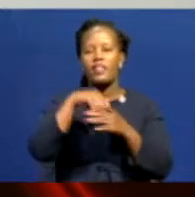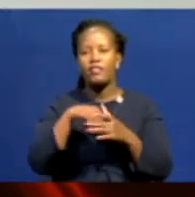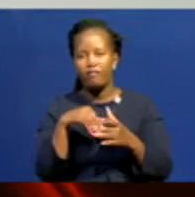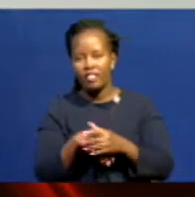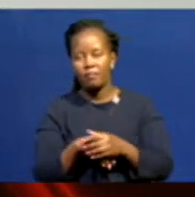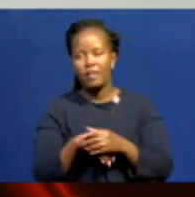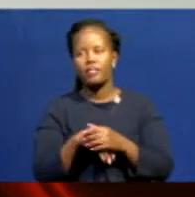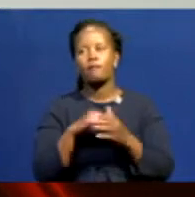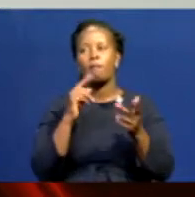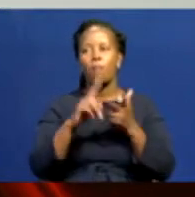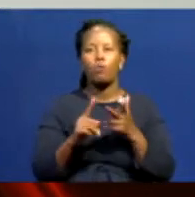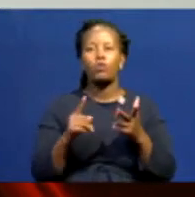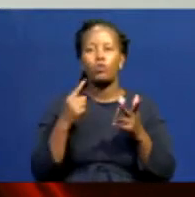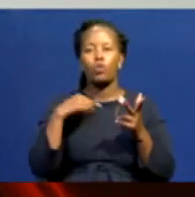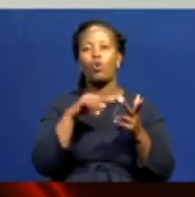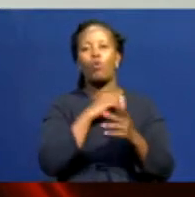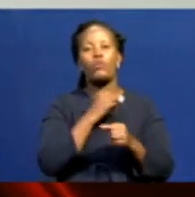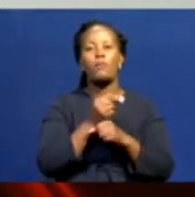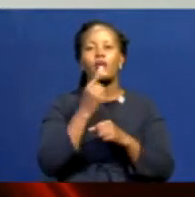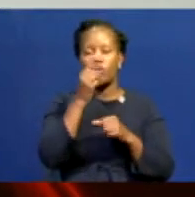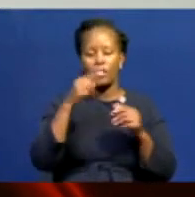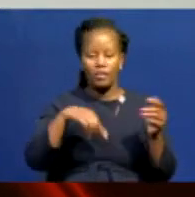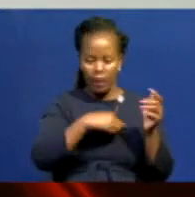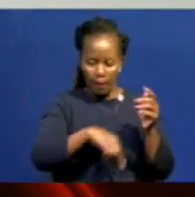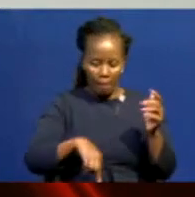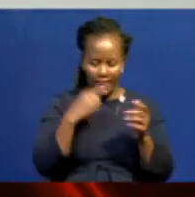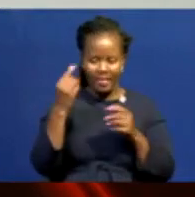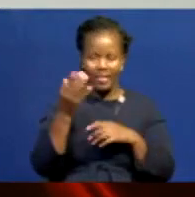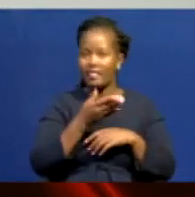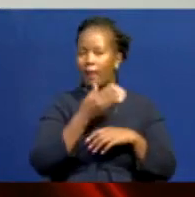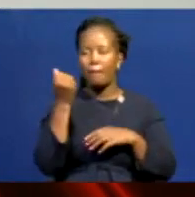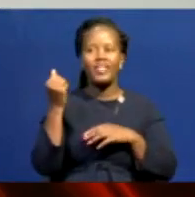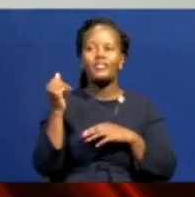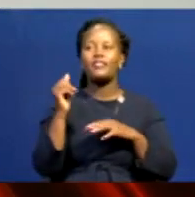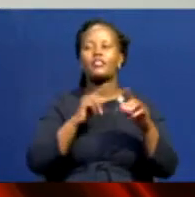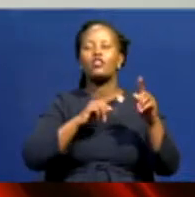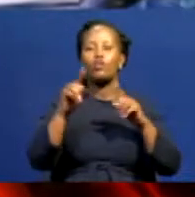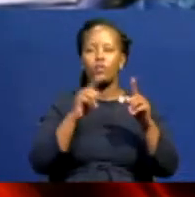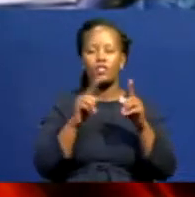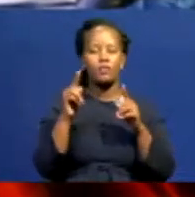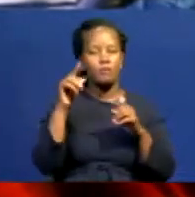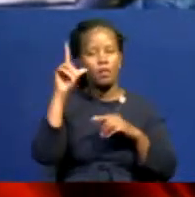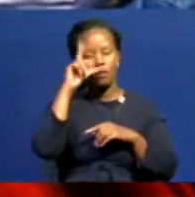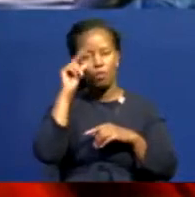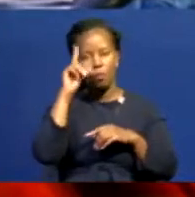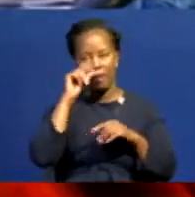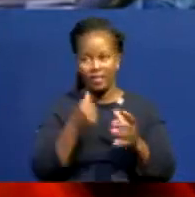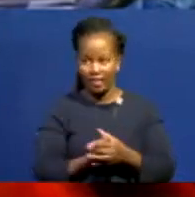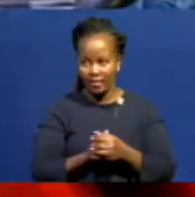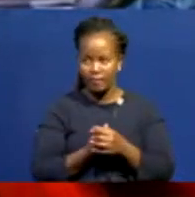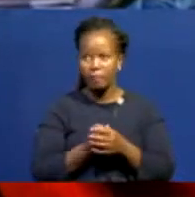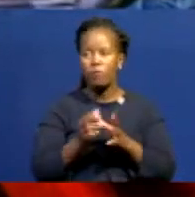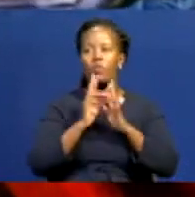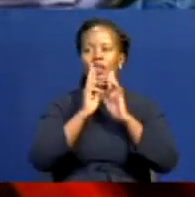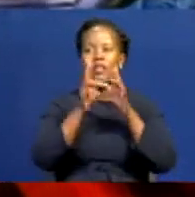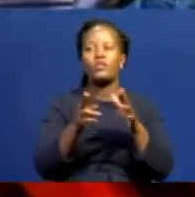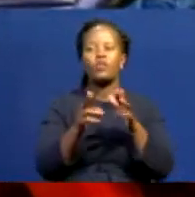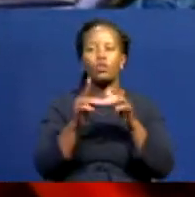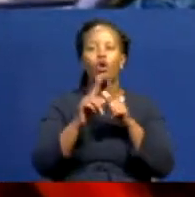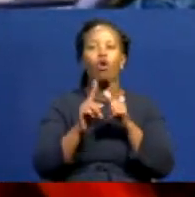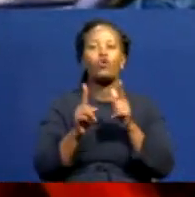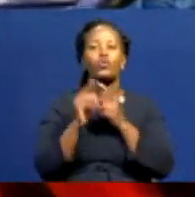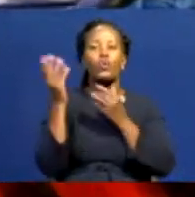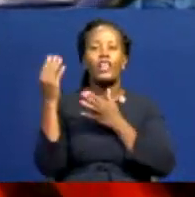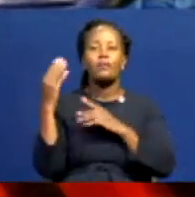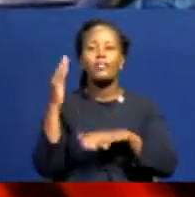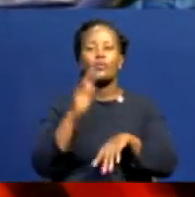rebuild Malindi as a prime destination on the coast of Kenya. The resort town of Watamu expects to receive